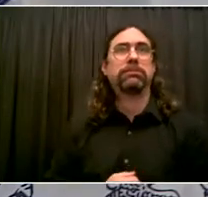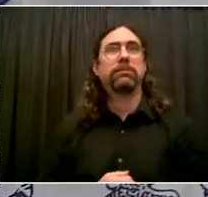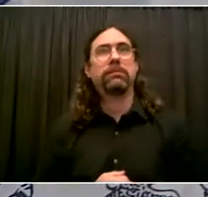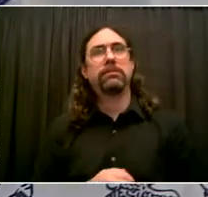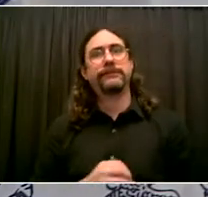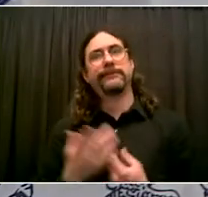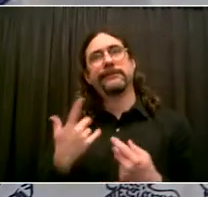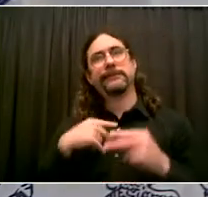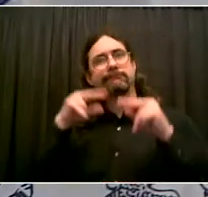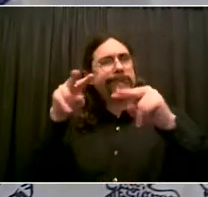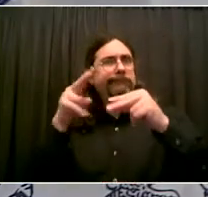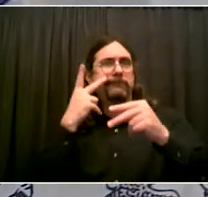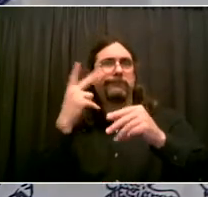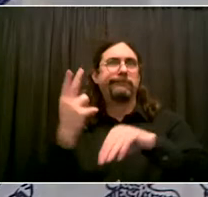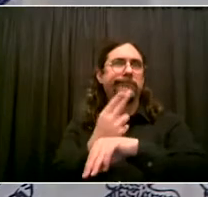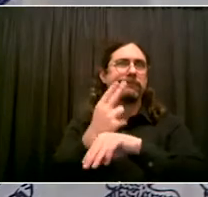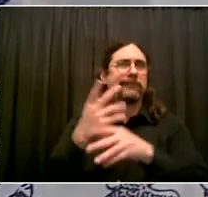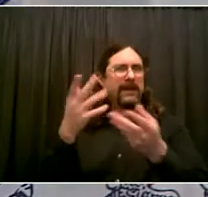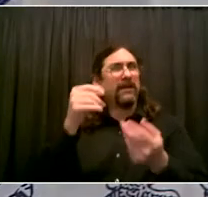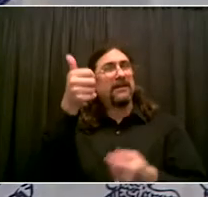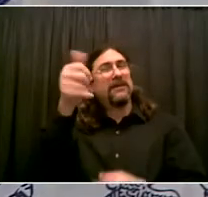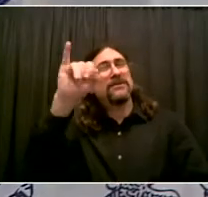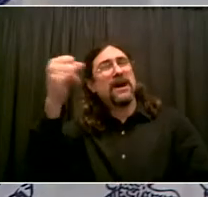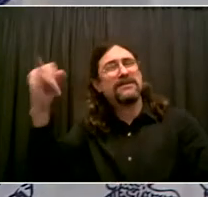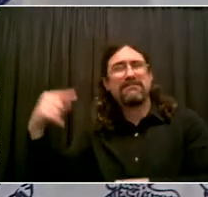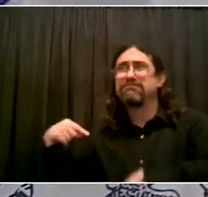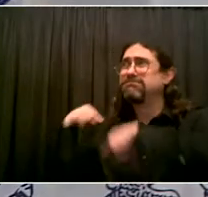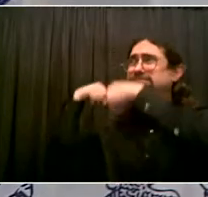powder and so many other things, and they were comfortable with it.